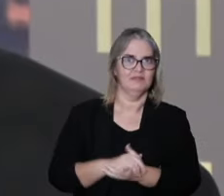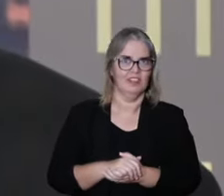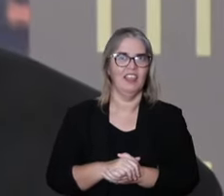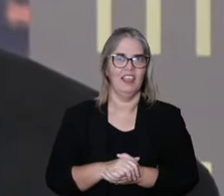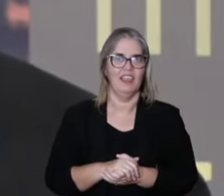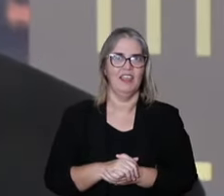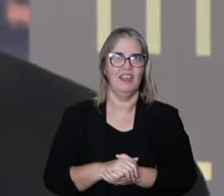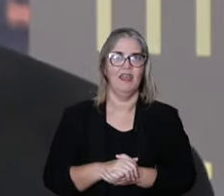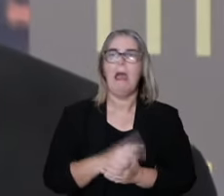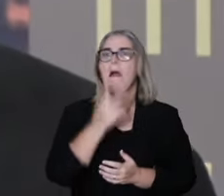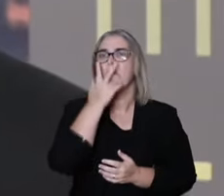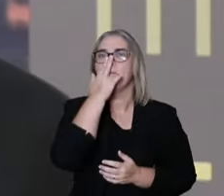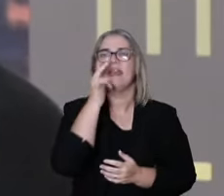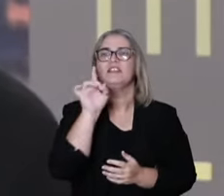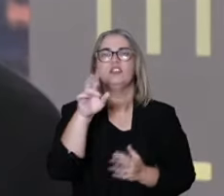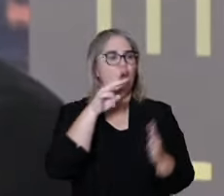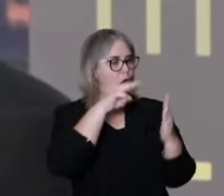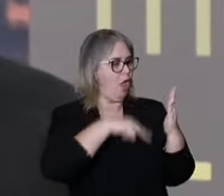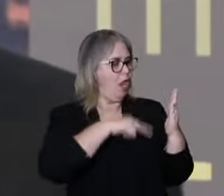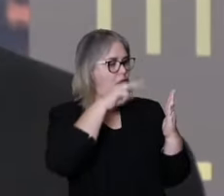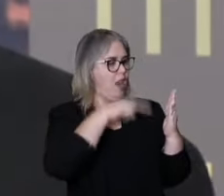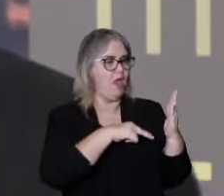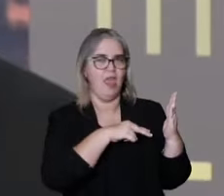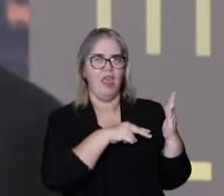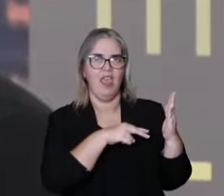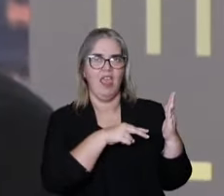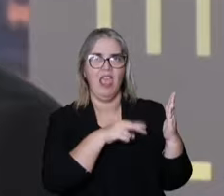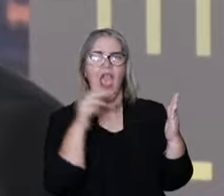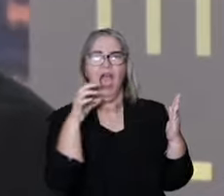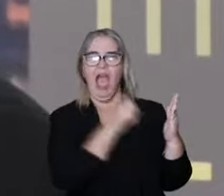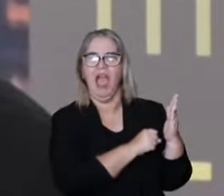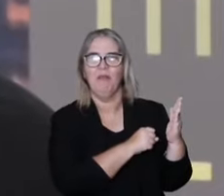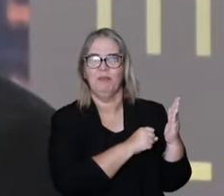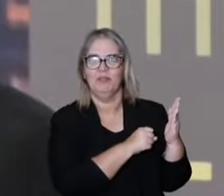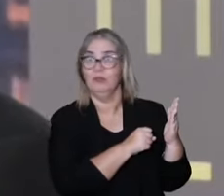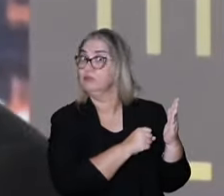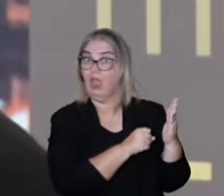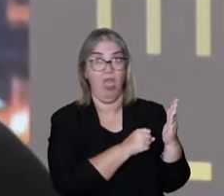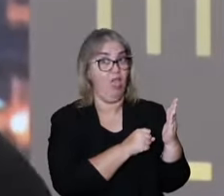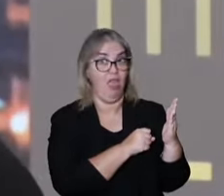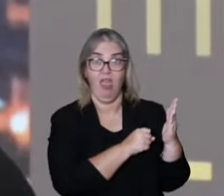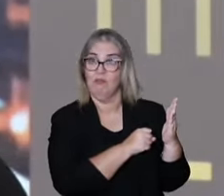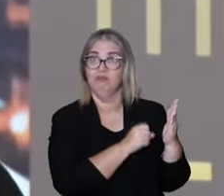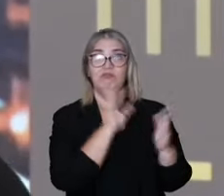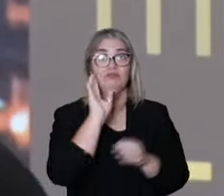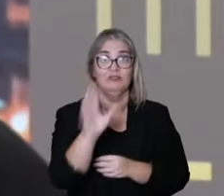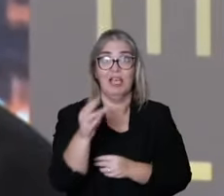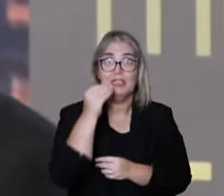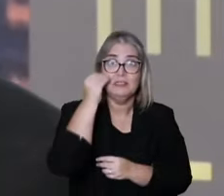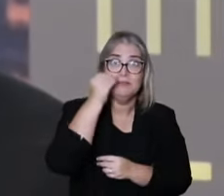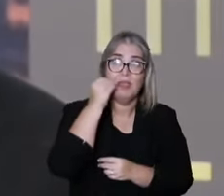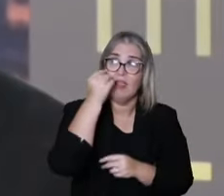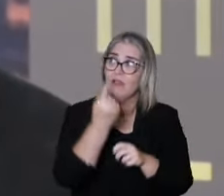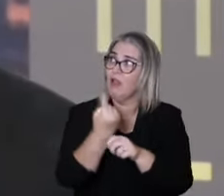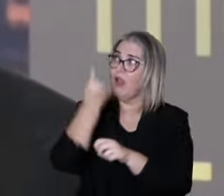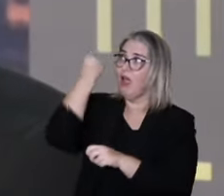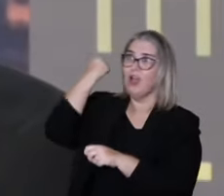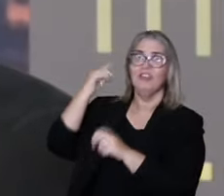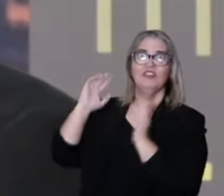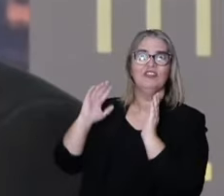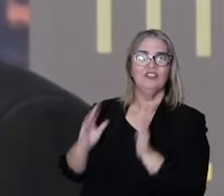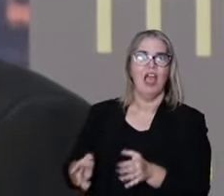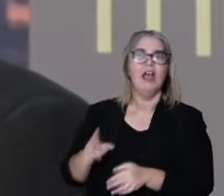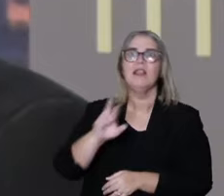And the Chinese medicine, as they have read and said, let's do like this. If it's not this way, let's try this other way.